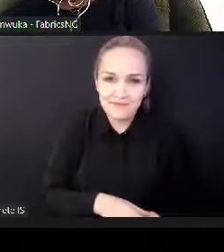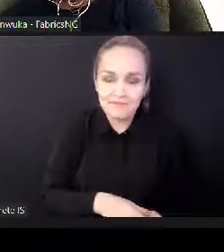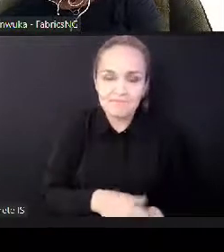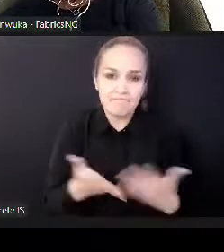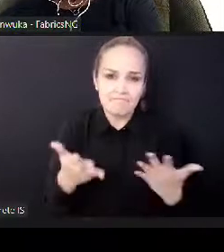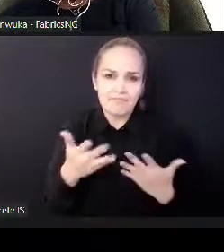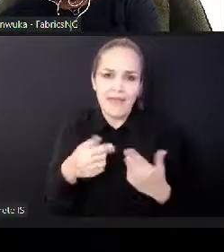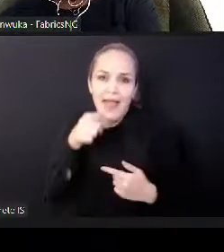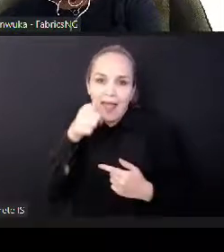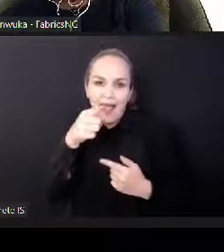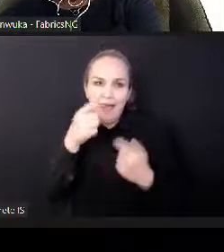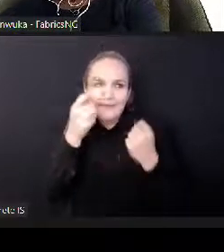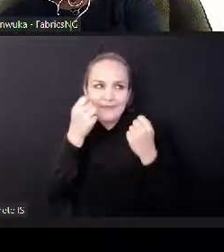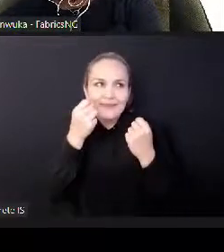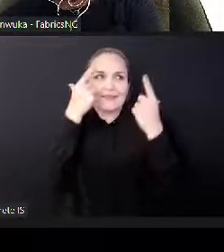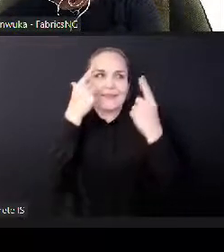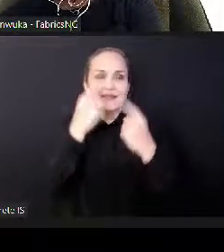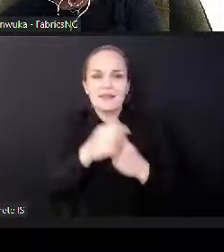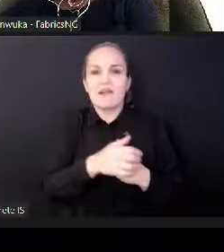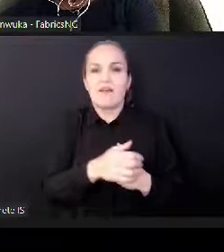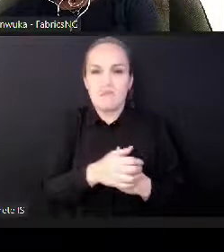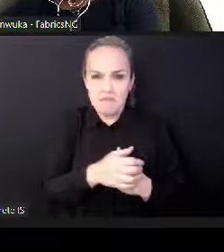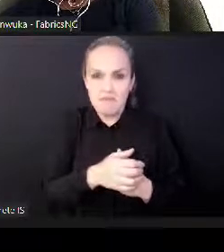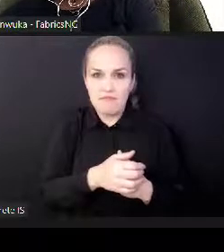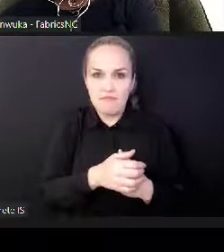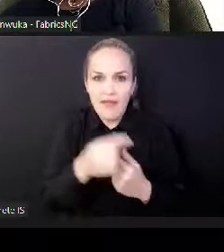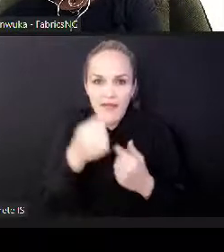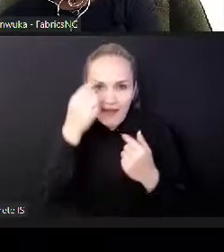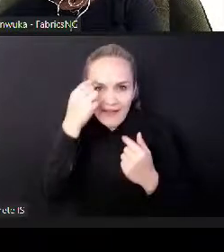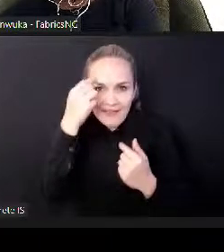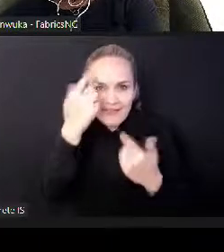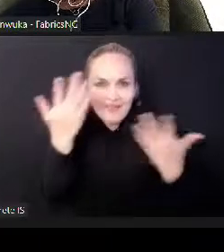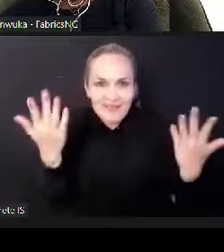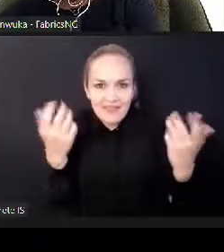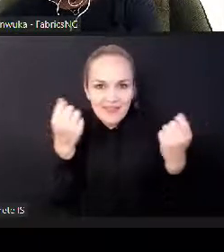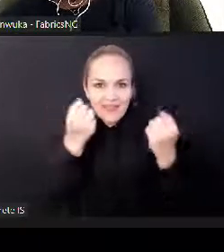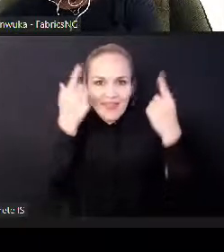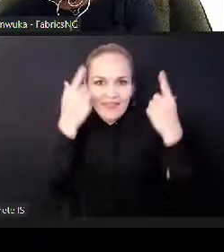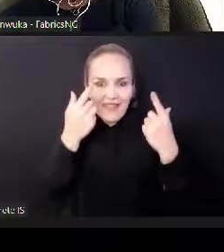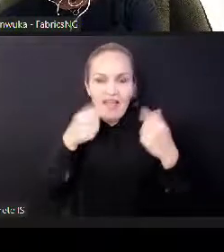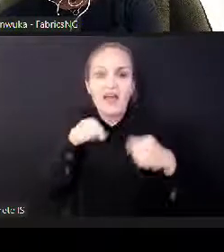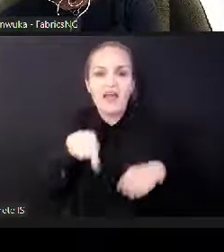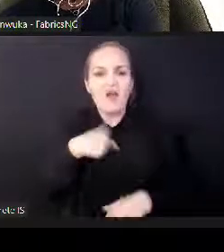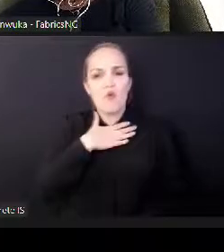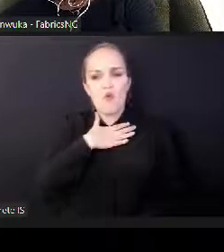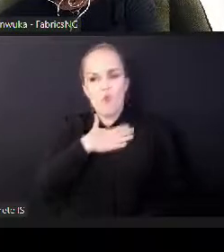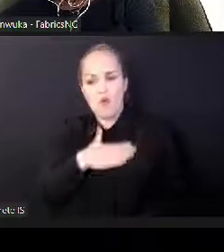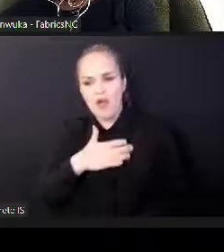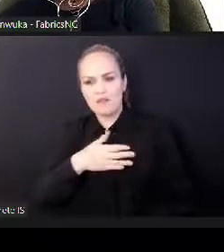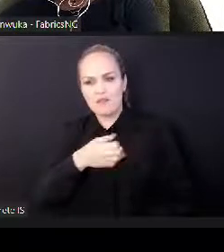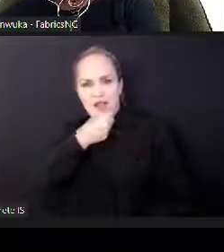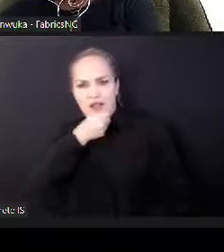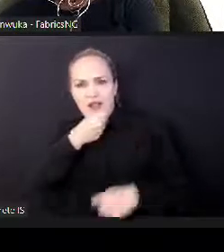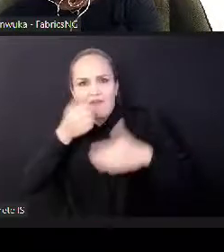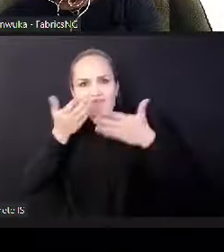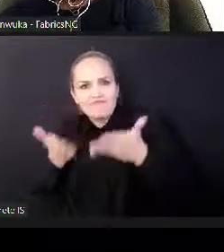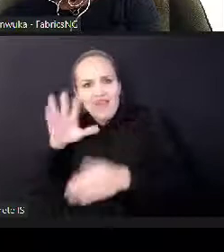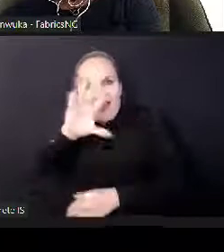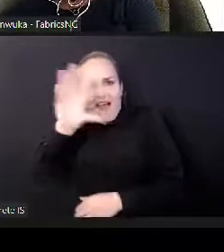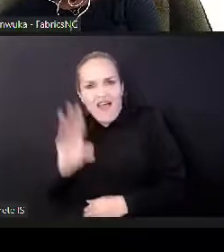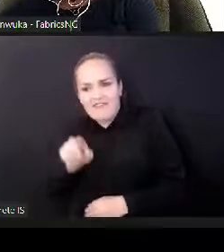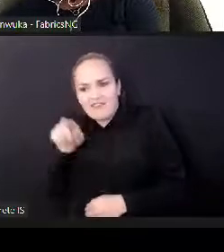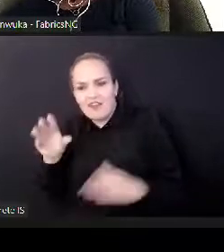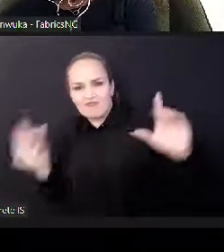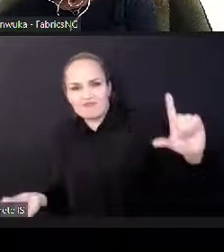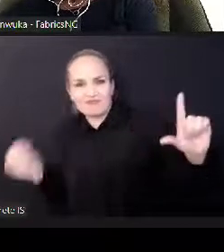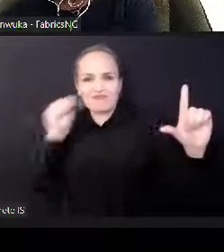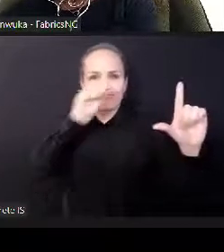kind of music business. On the creative side, other than